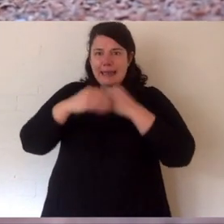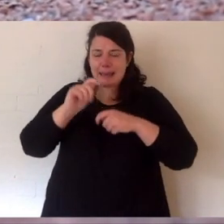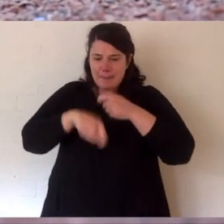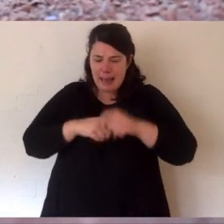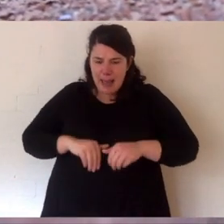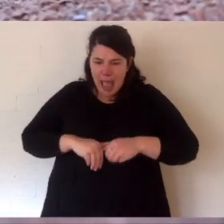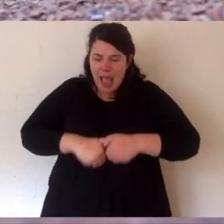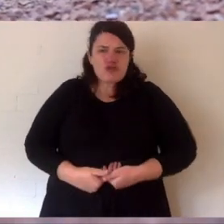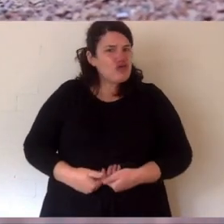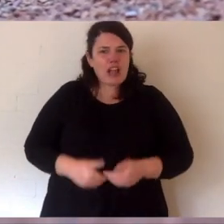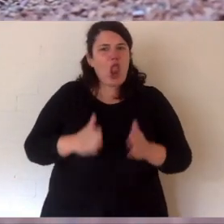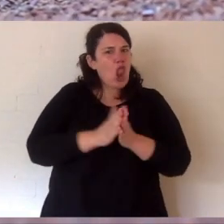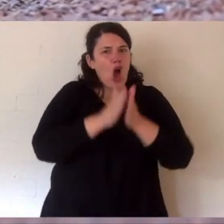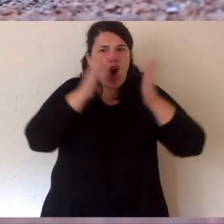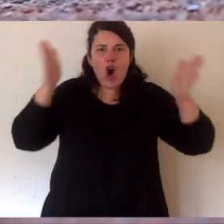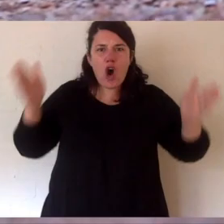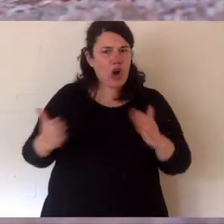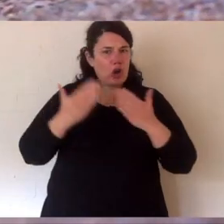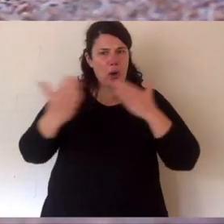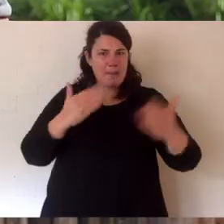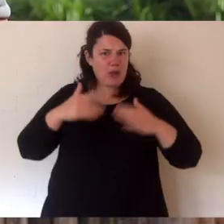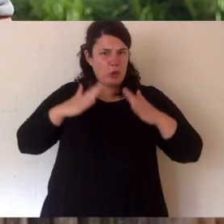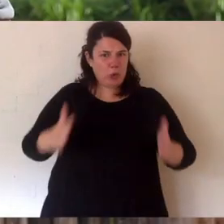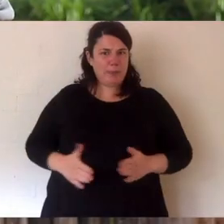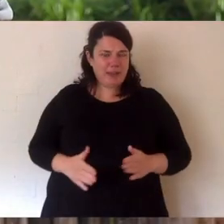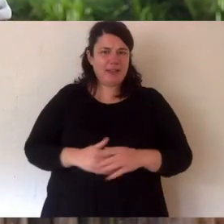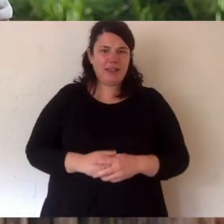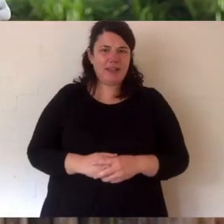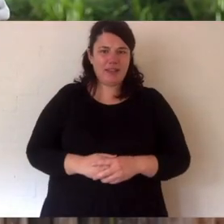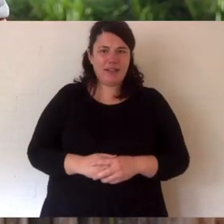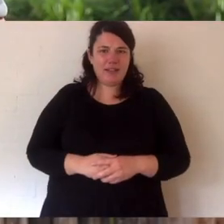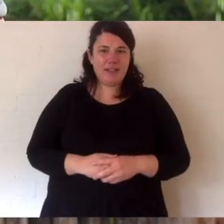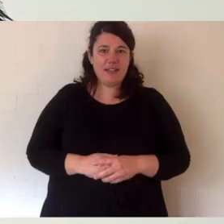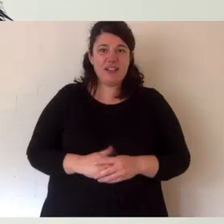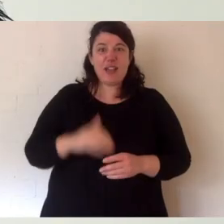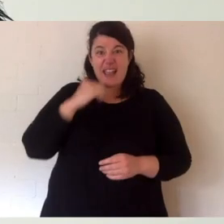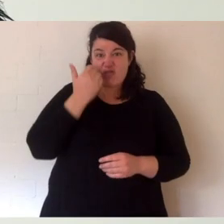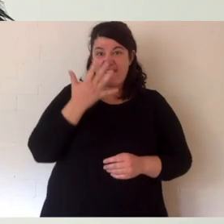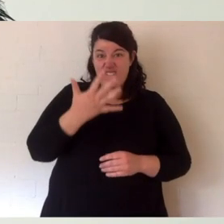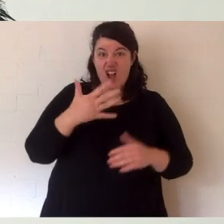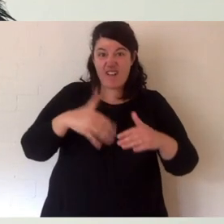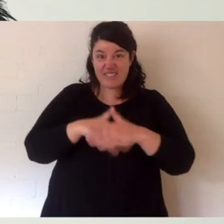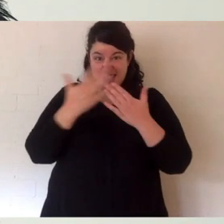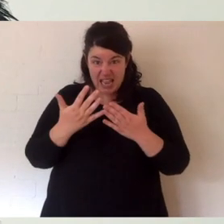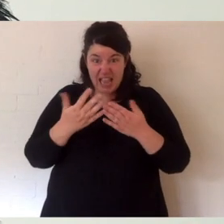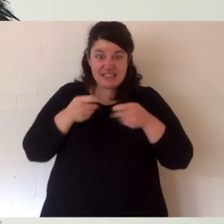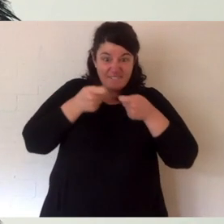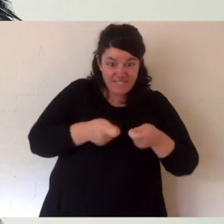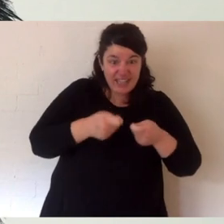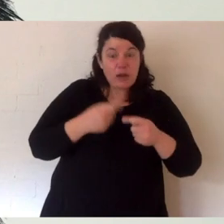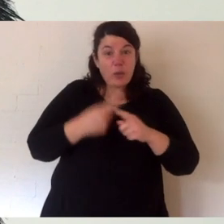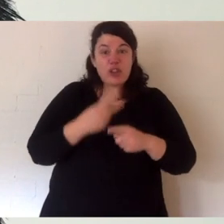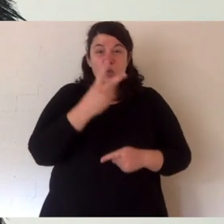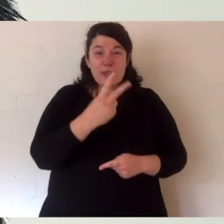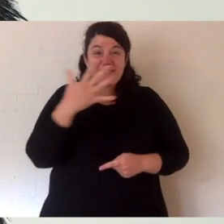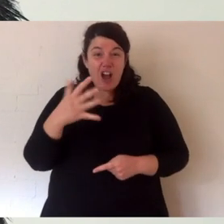metabolism, which is much slower, the way in which they eat their food and burn off their energy is much slower. So every five days,